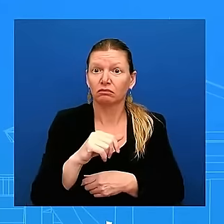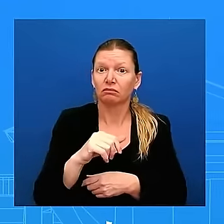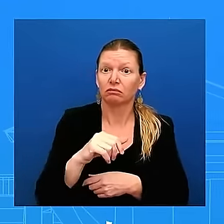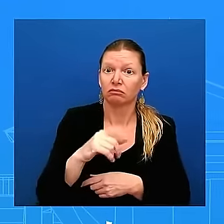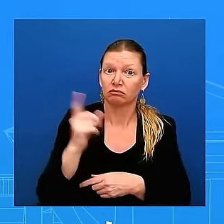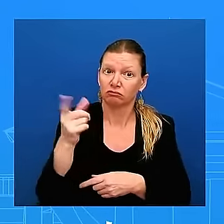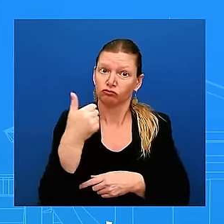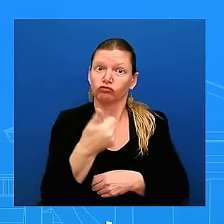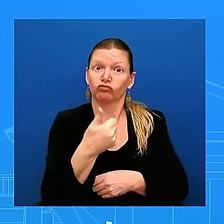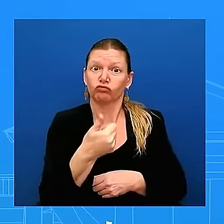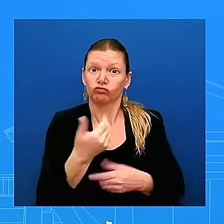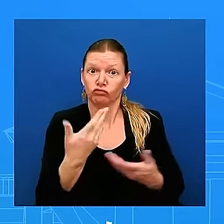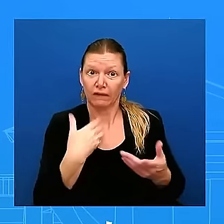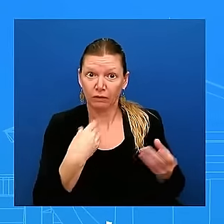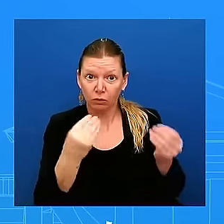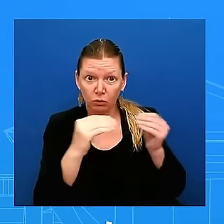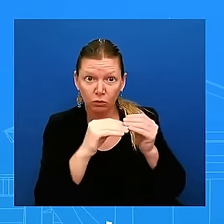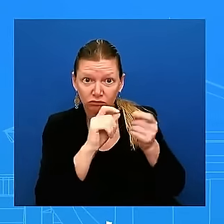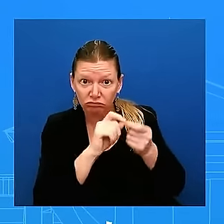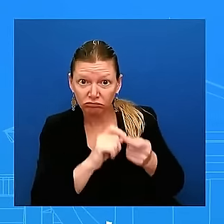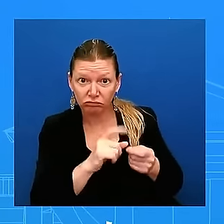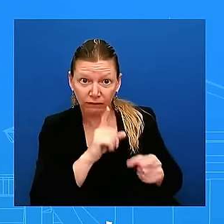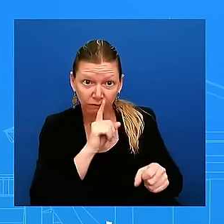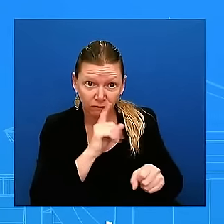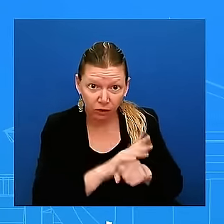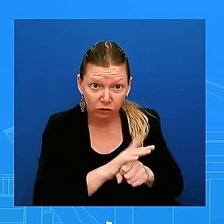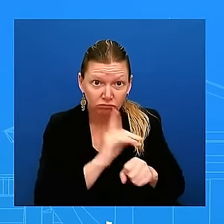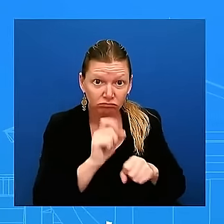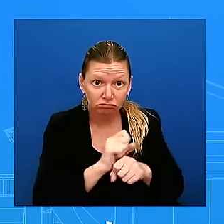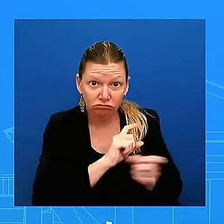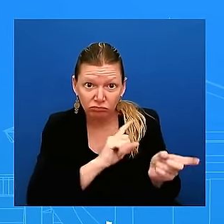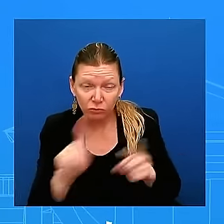friends at reuters reported it is that what you're saying